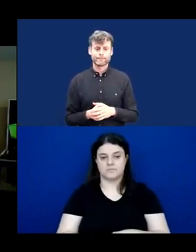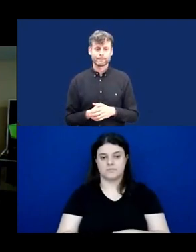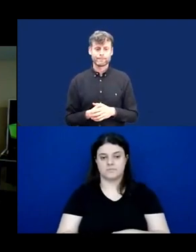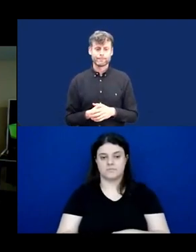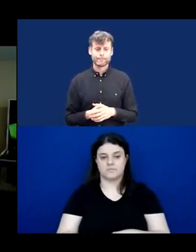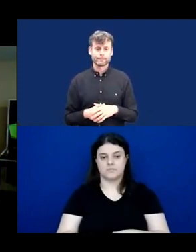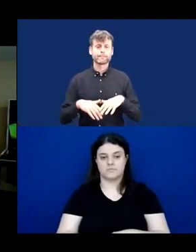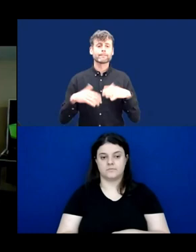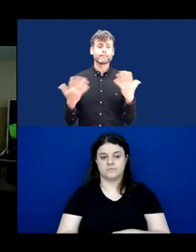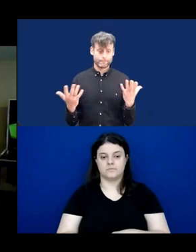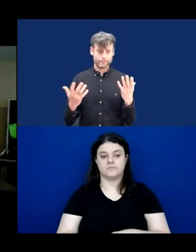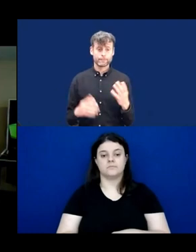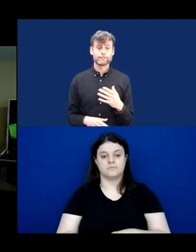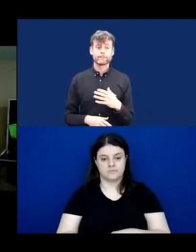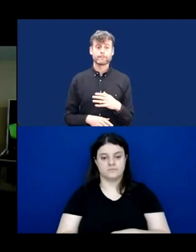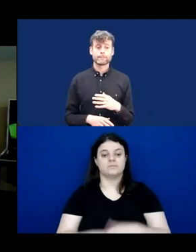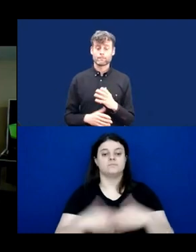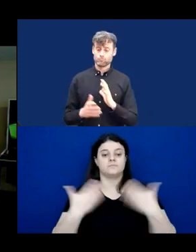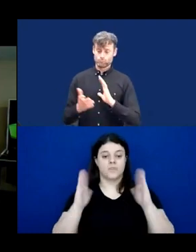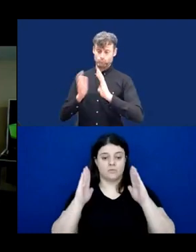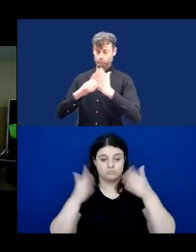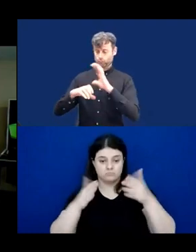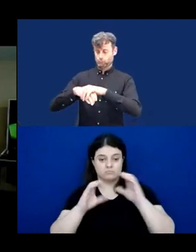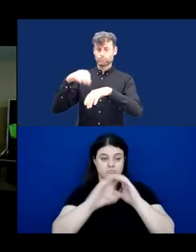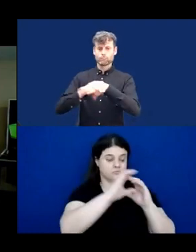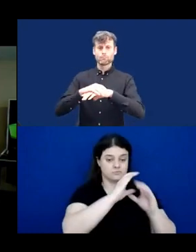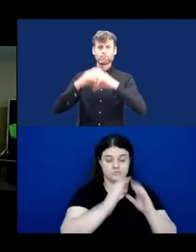When things are communicated directly, they're much more concrete